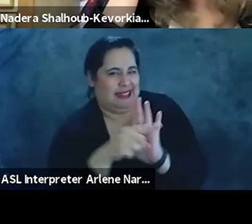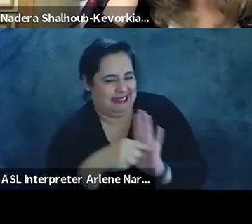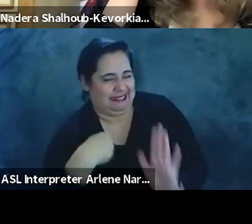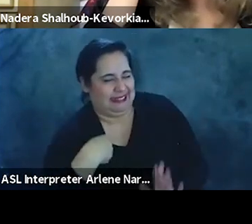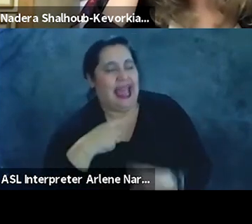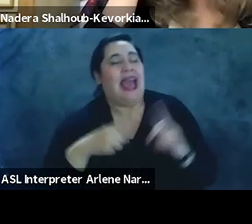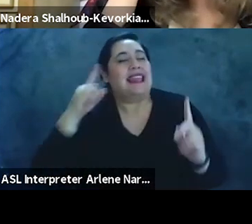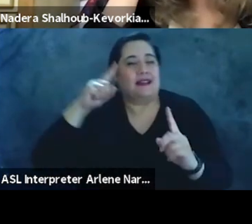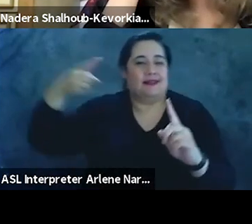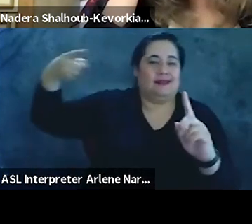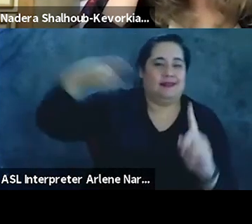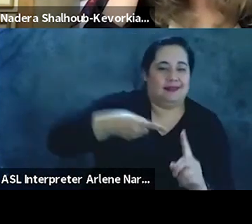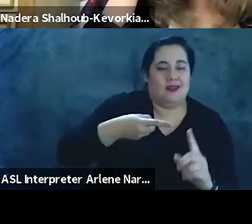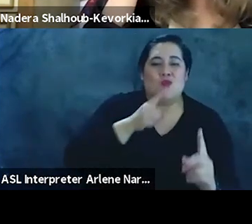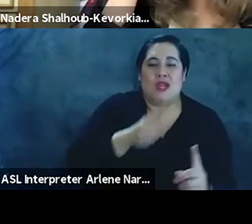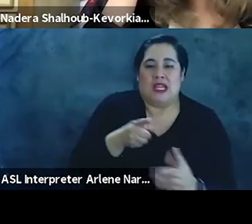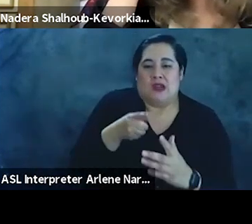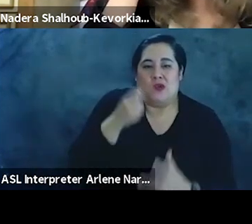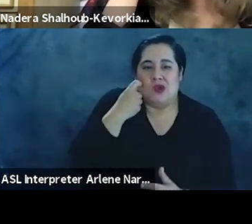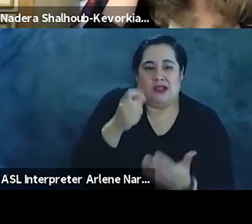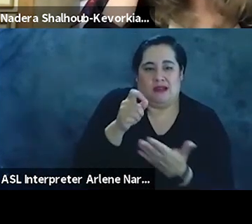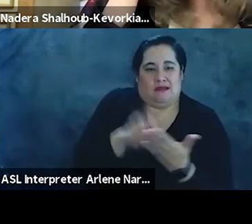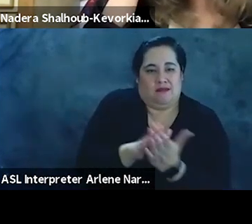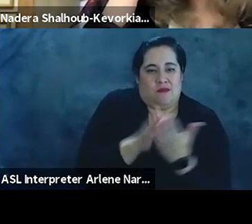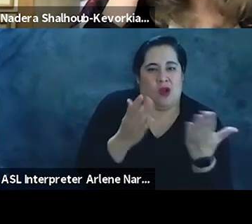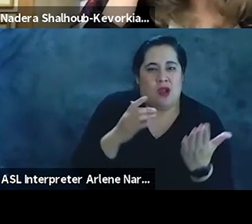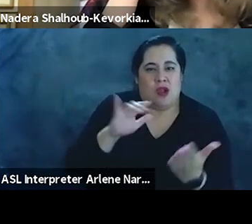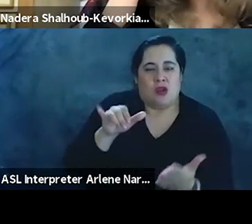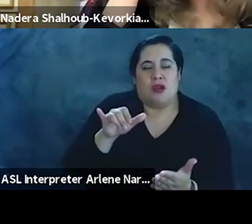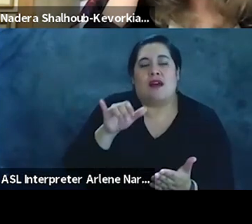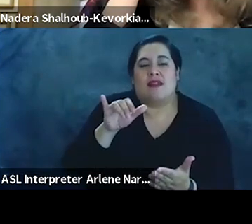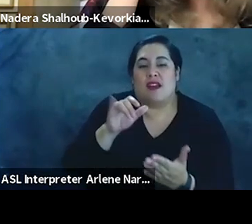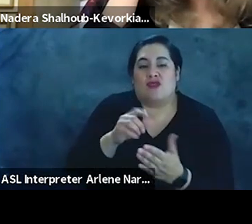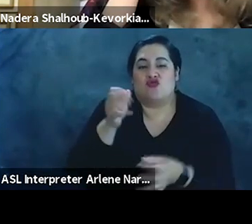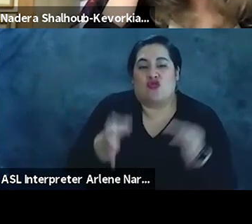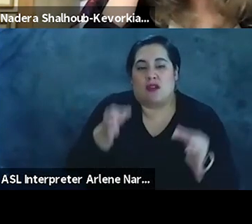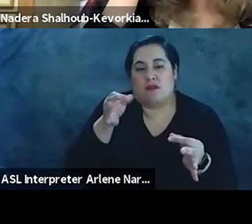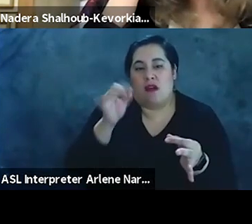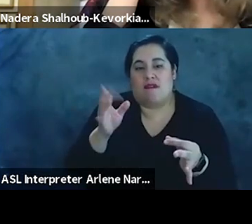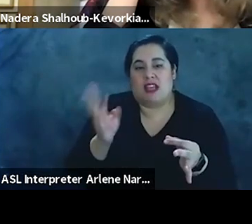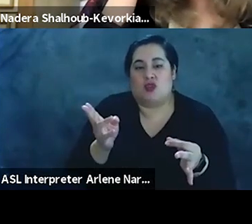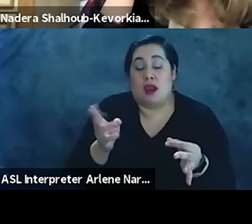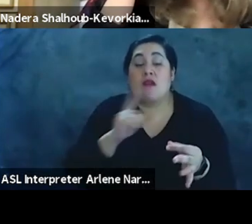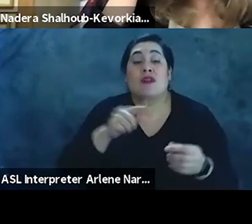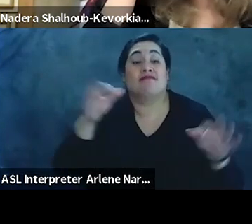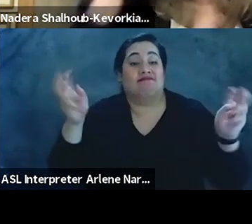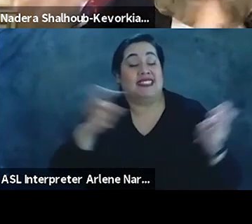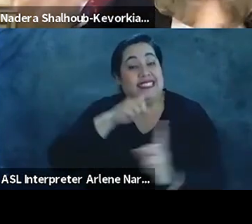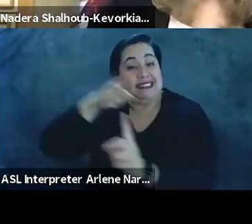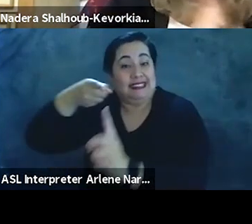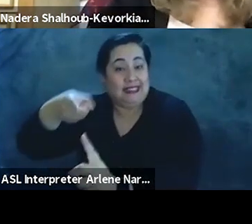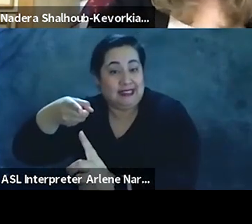what Joan Scott recently wrote in her book about the judgment of history, that we sort of believe that in the end, justice will win out. Well, I don't know.